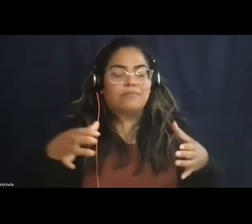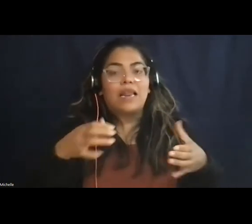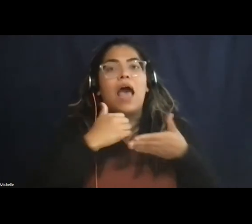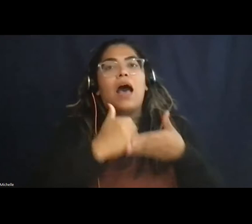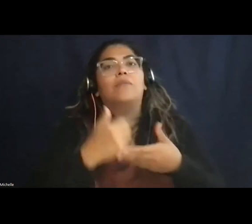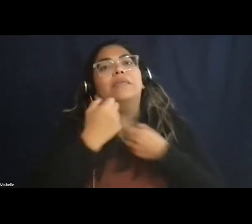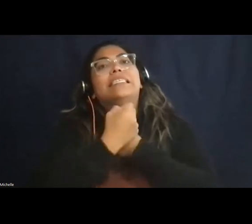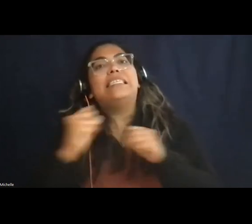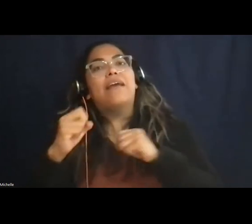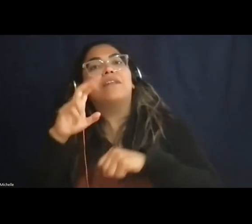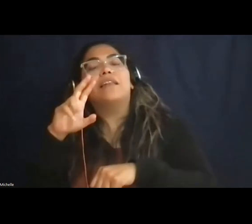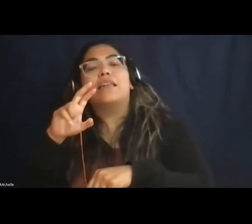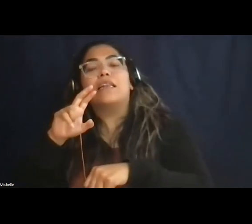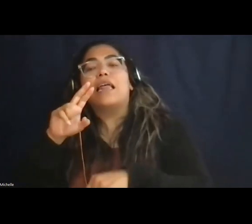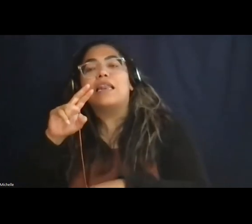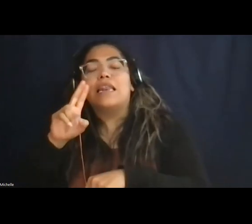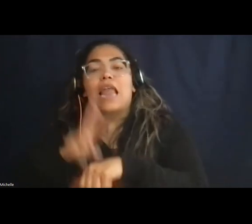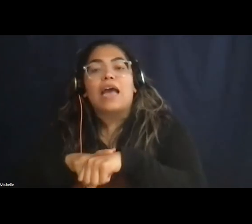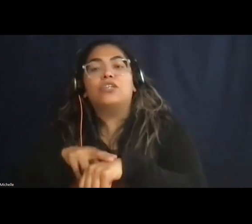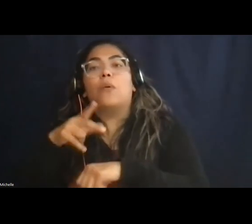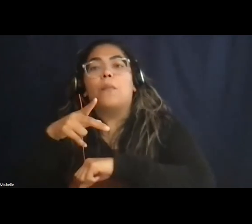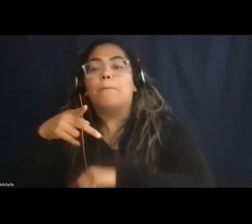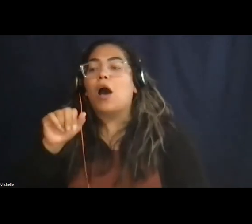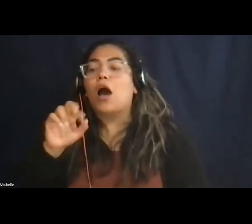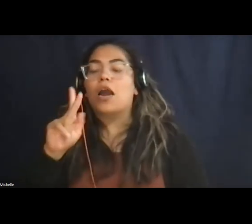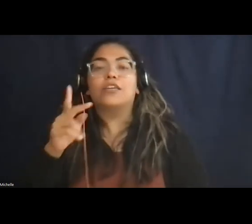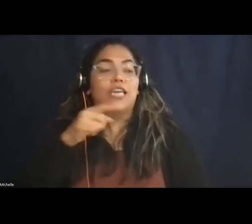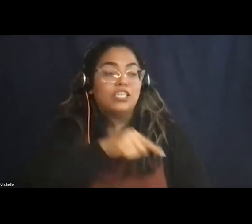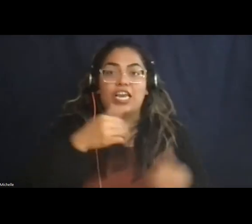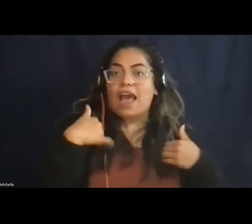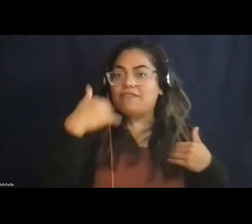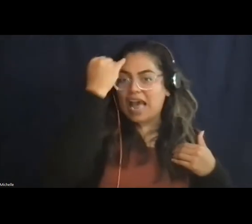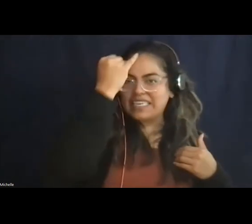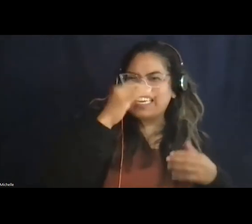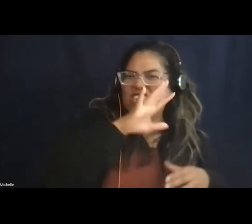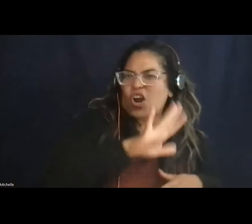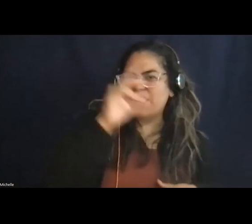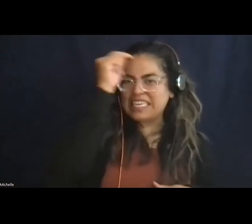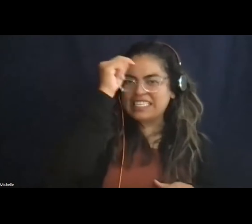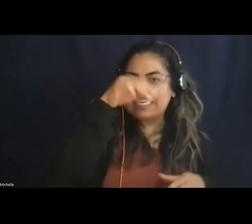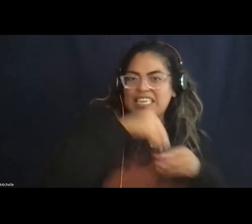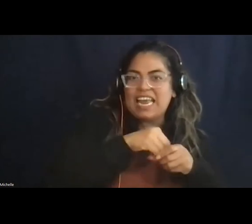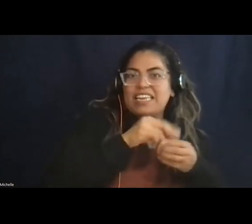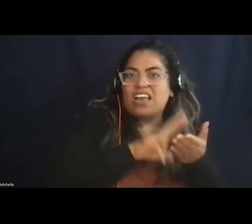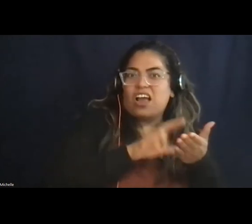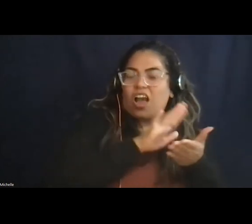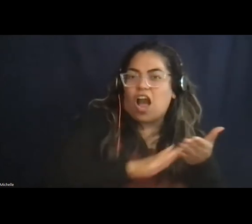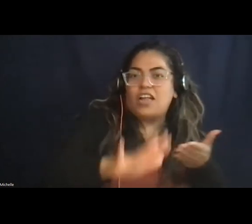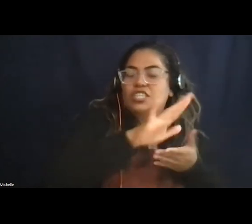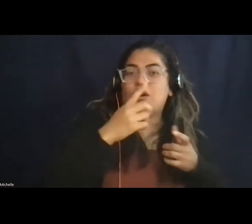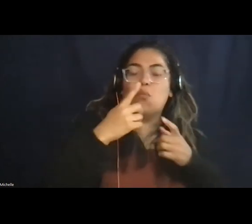save the national parks, that presented this idea in her thesis at Vassar College, who's won the Presidential